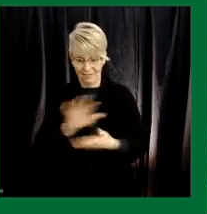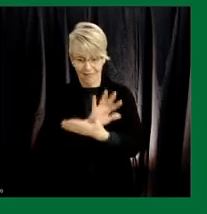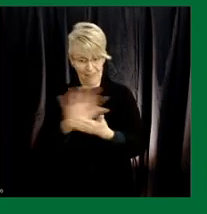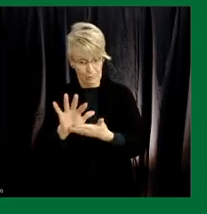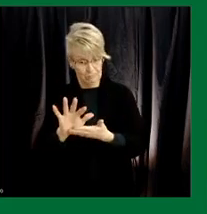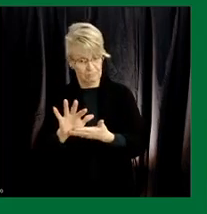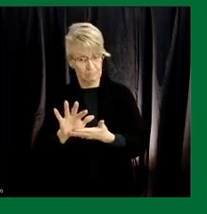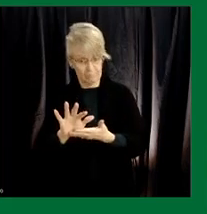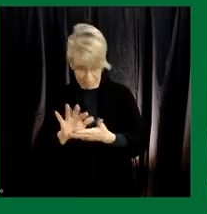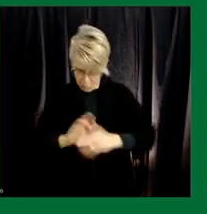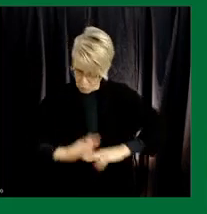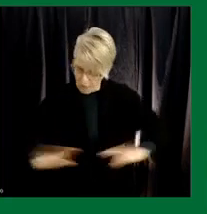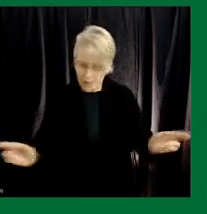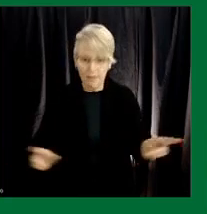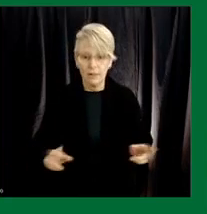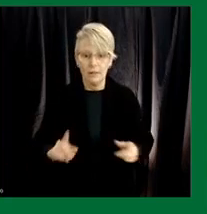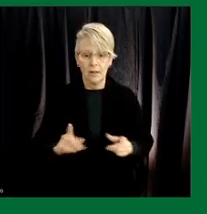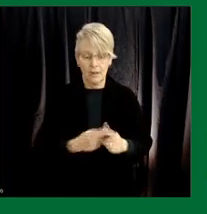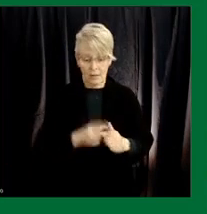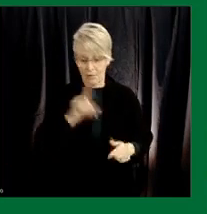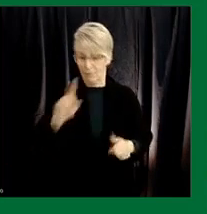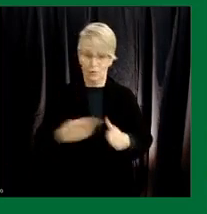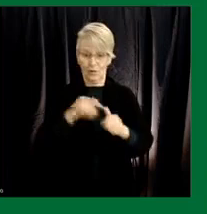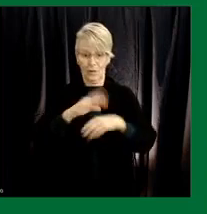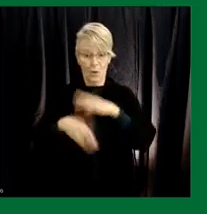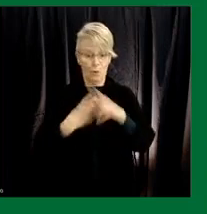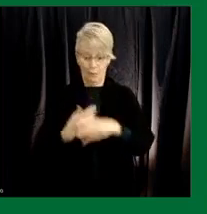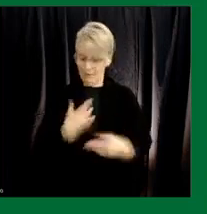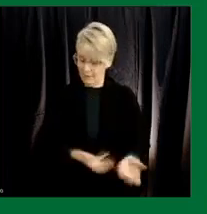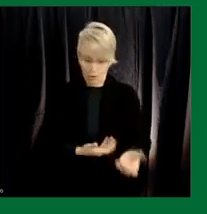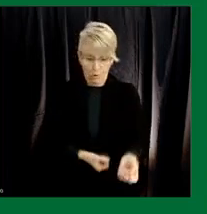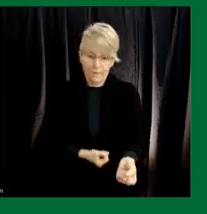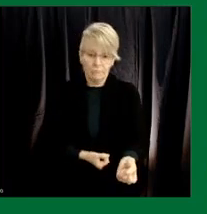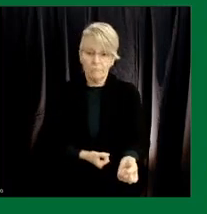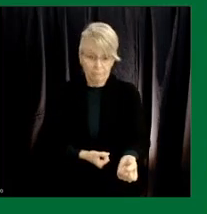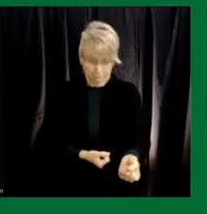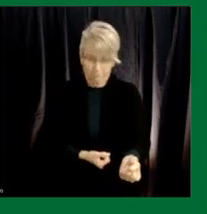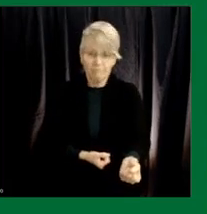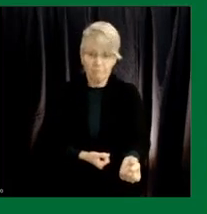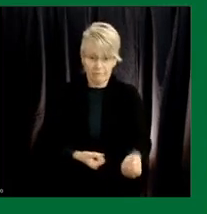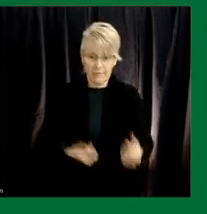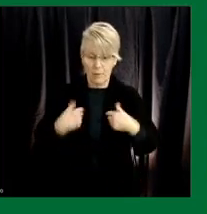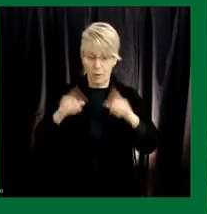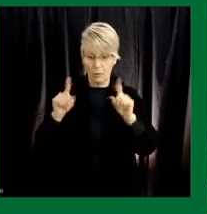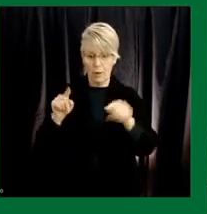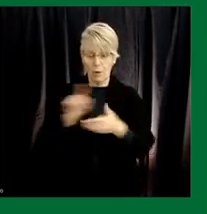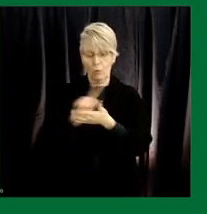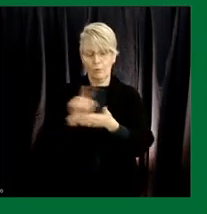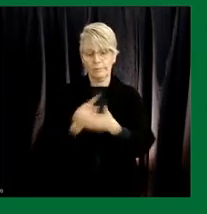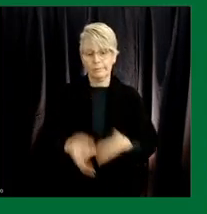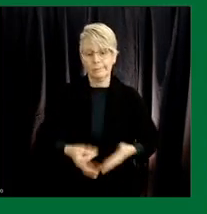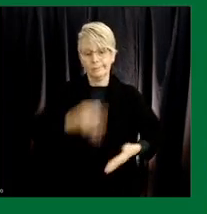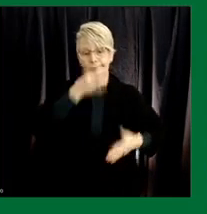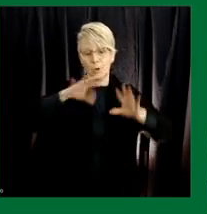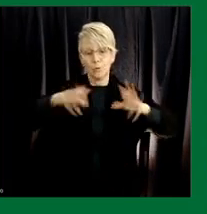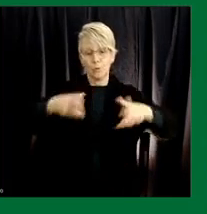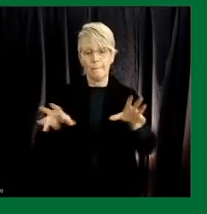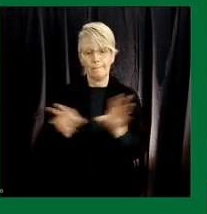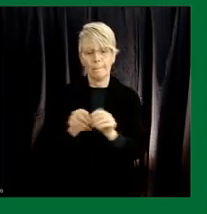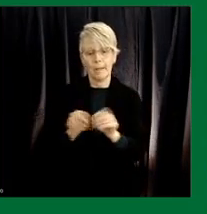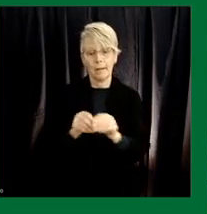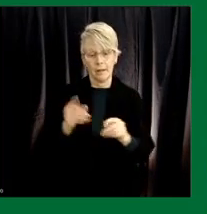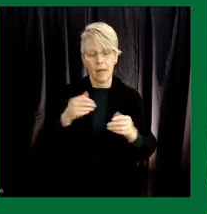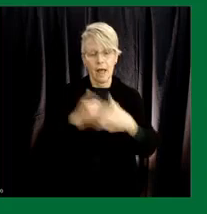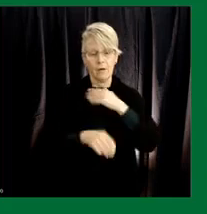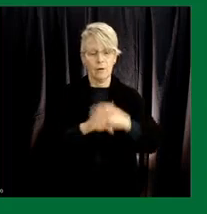we were one of the first in the world and i can say that with confidence because we're attending these weekly expert group meetings organized by the world health